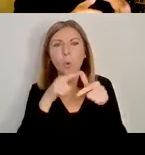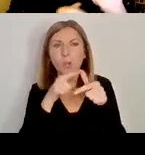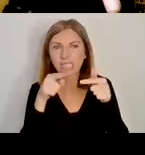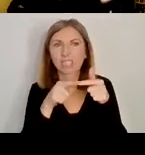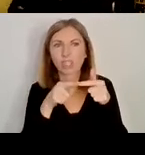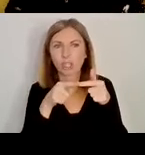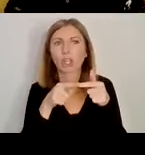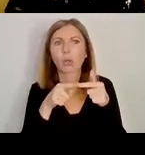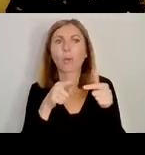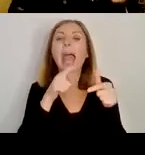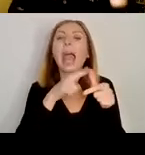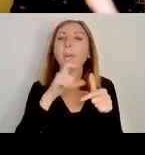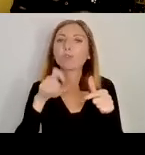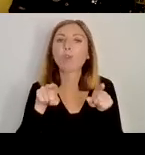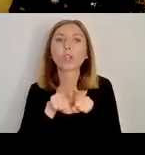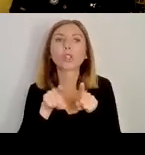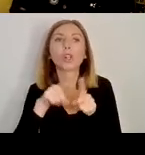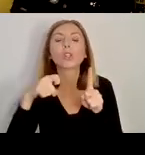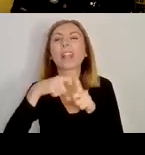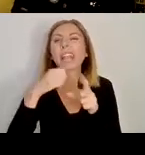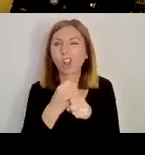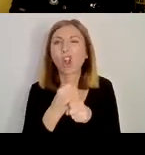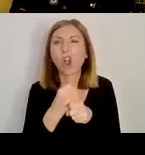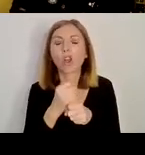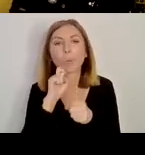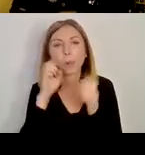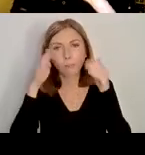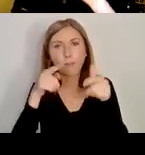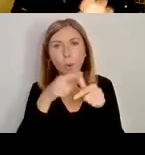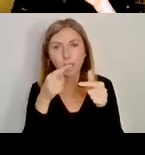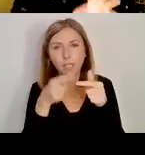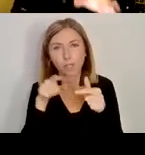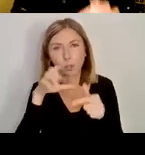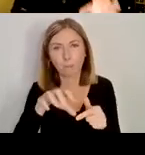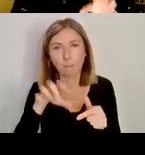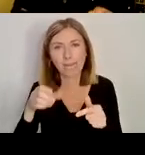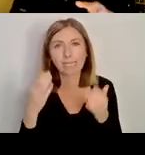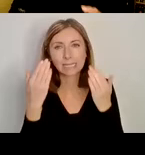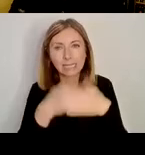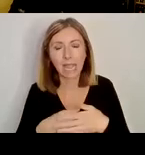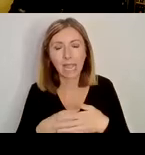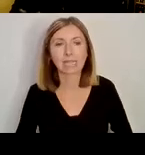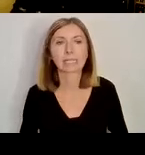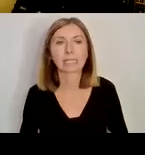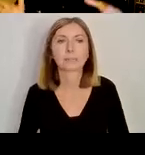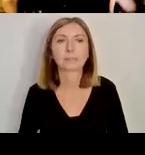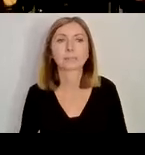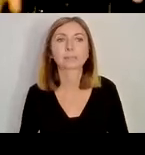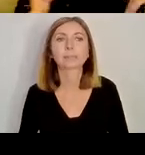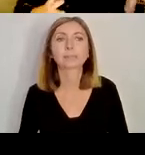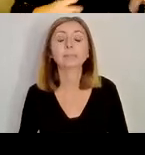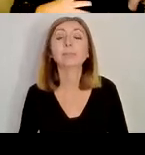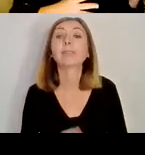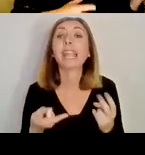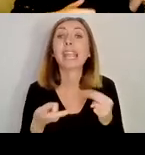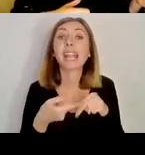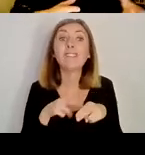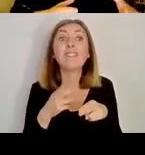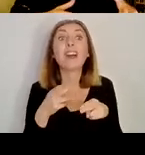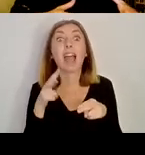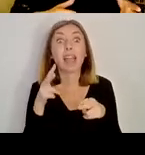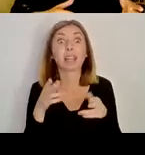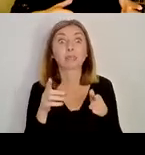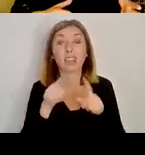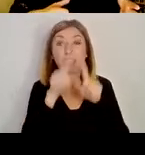Iona there, very centrally located. So that's to give you a sense of what I'm looking at. And if I extended that map